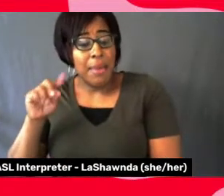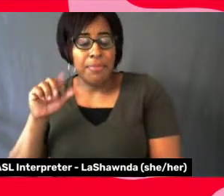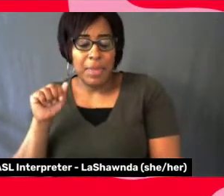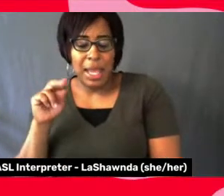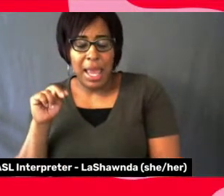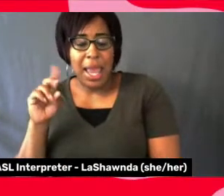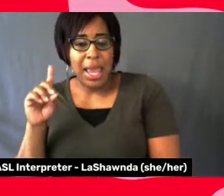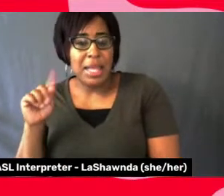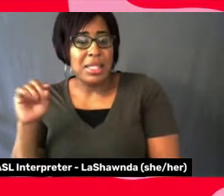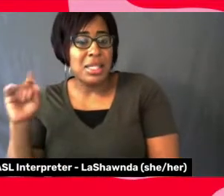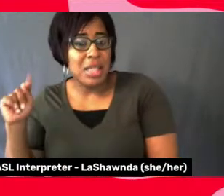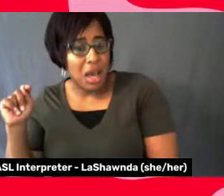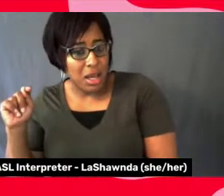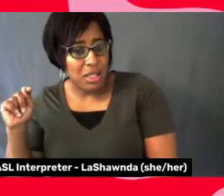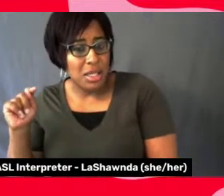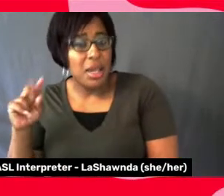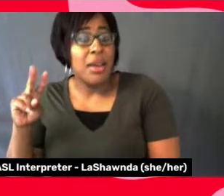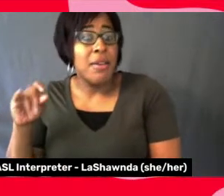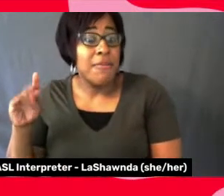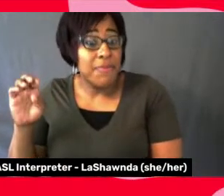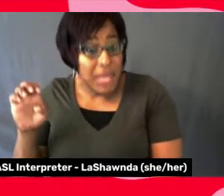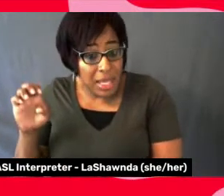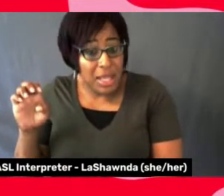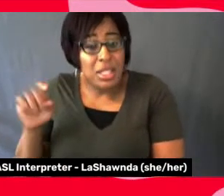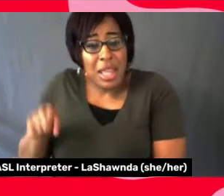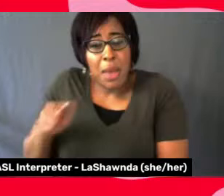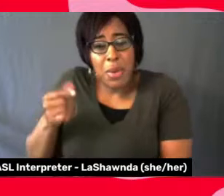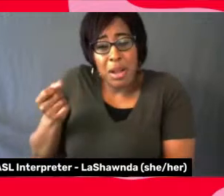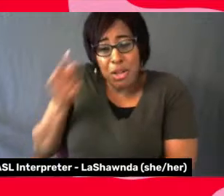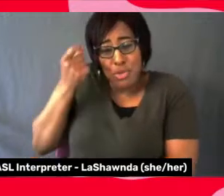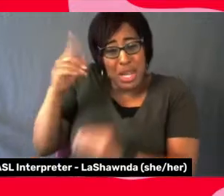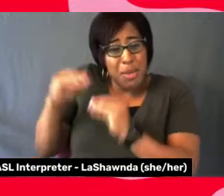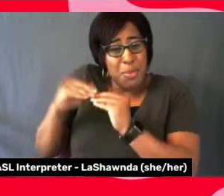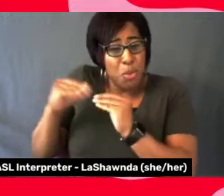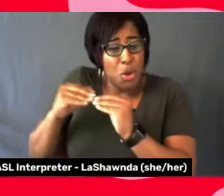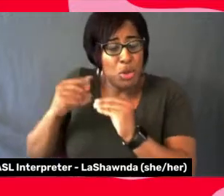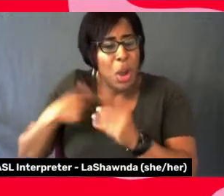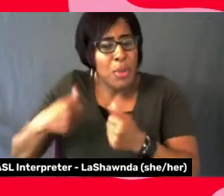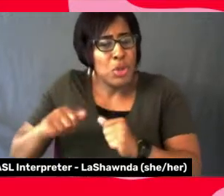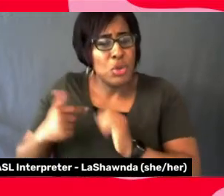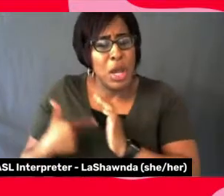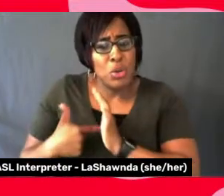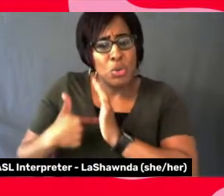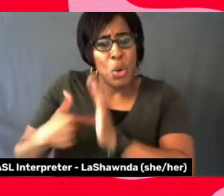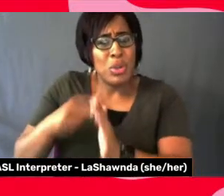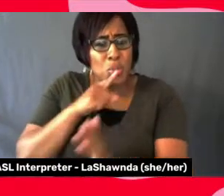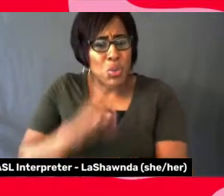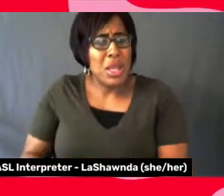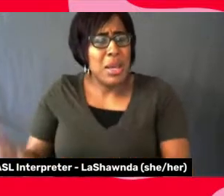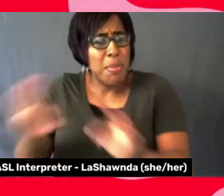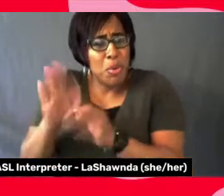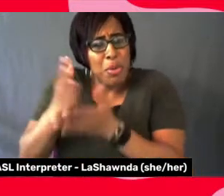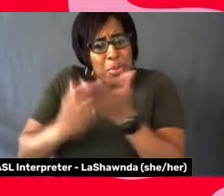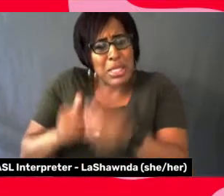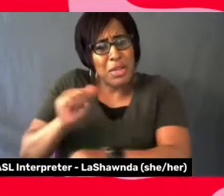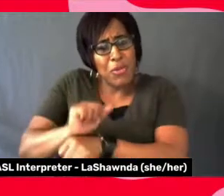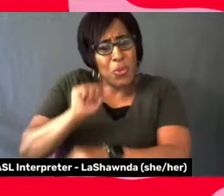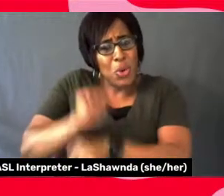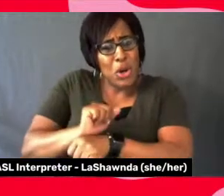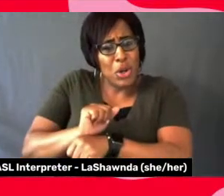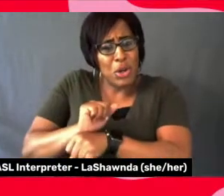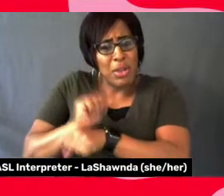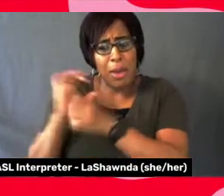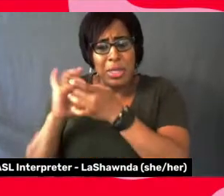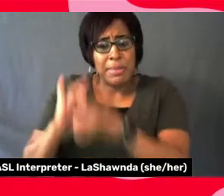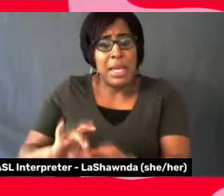was trying to deliver that as a, a, a really important piece of work that was based on, on, uh, uh, the